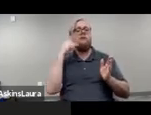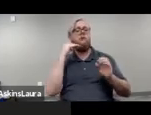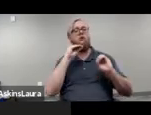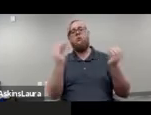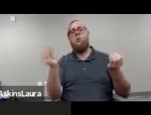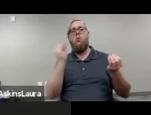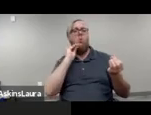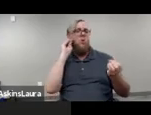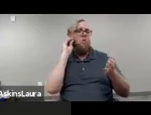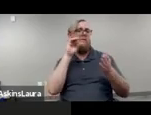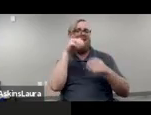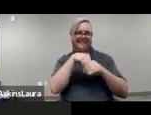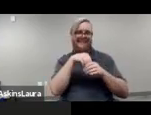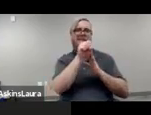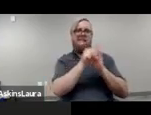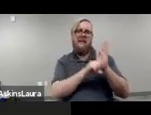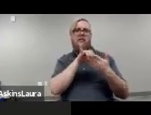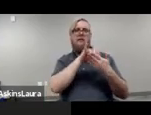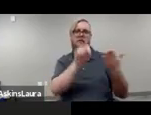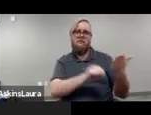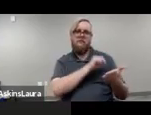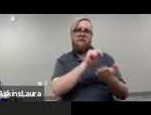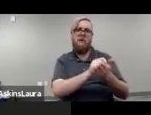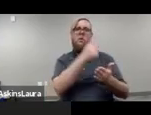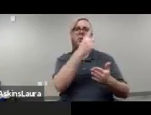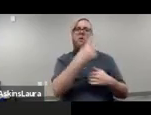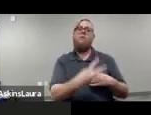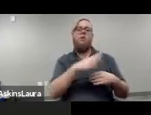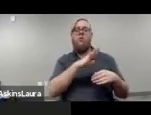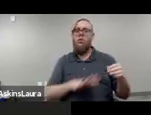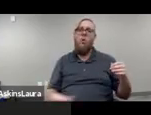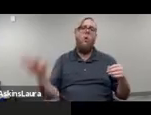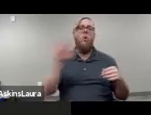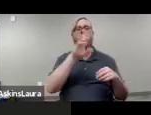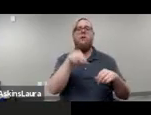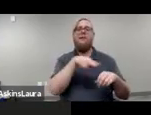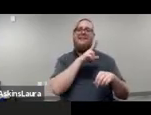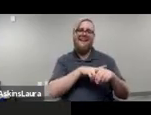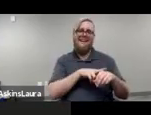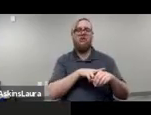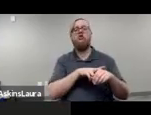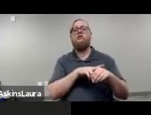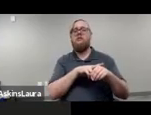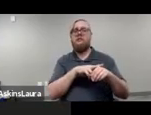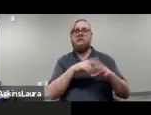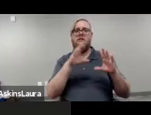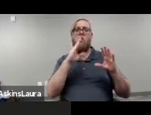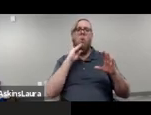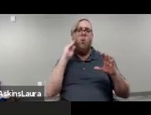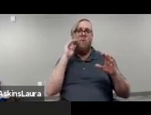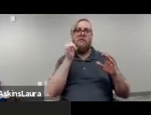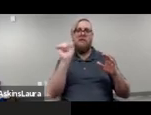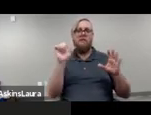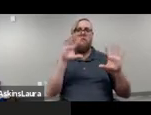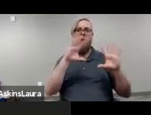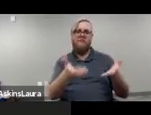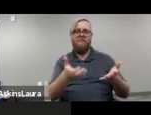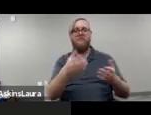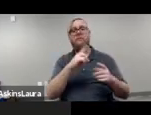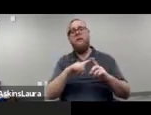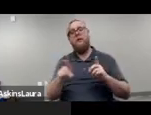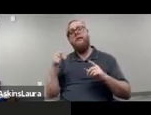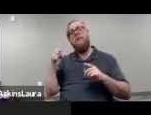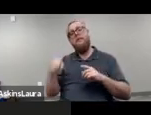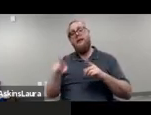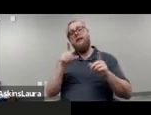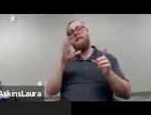homeless in the state at that time, representing a quarter of the entire nation's homeless population. Um, so SAMHSA estimates that